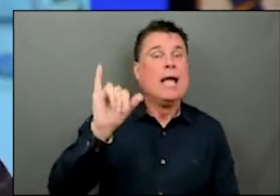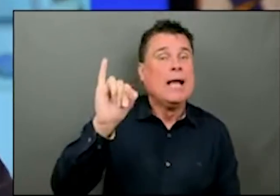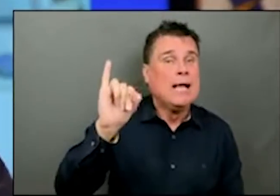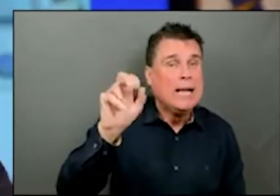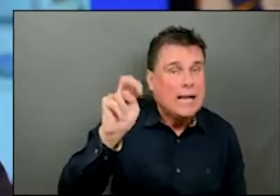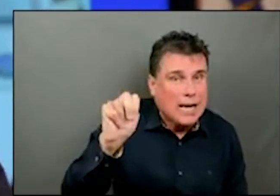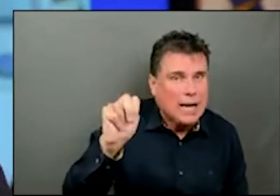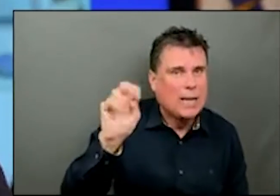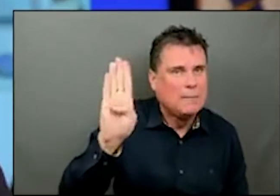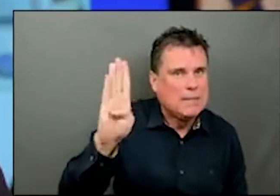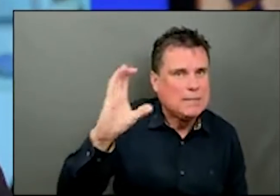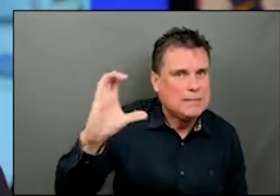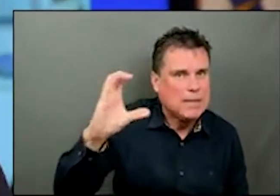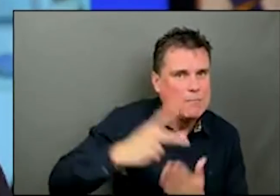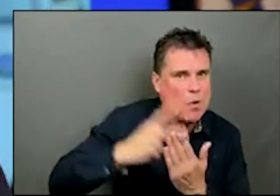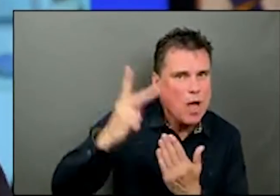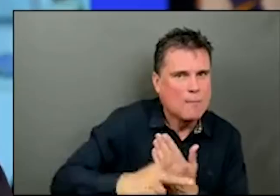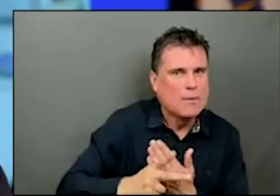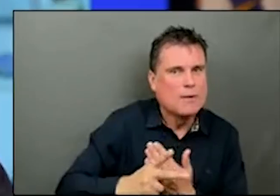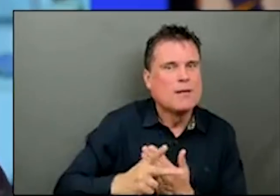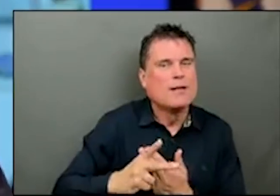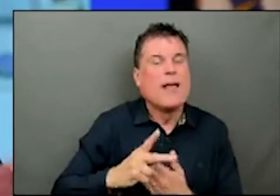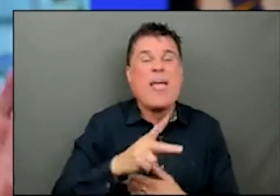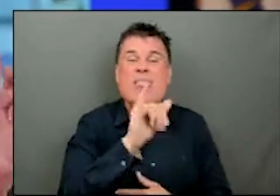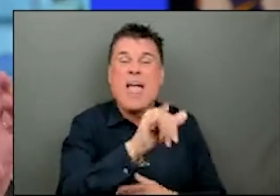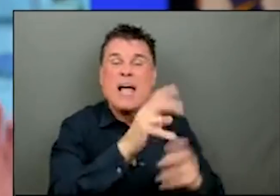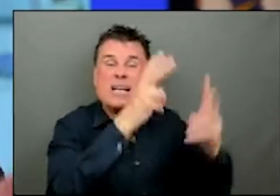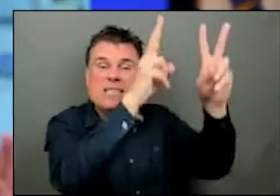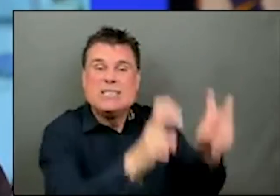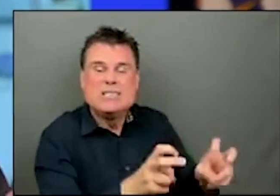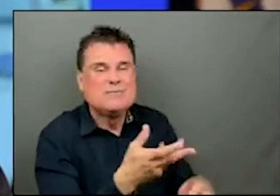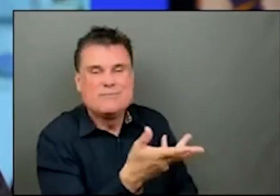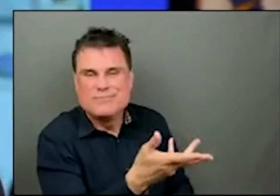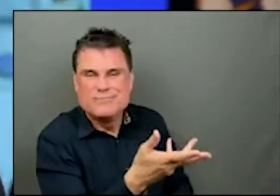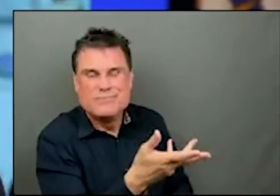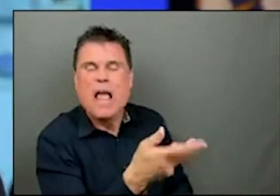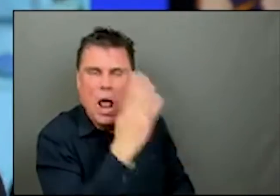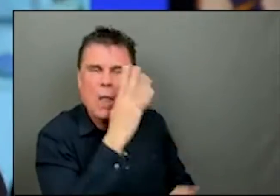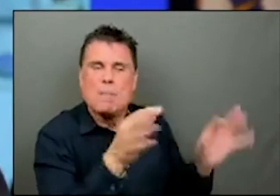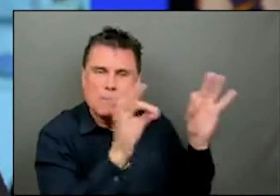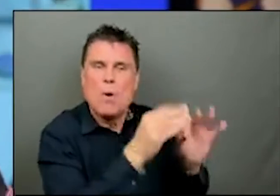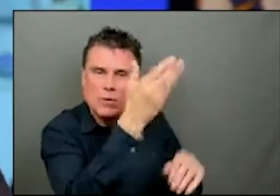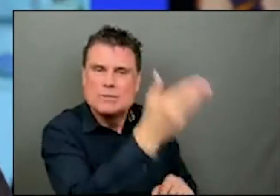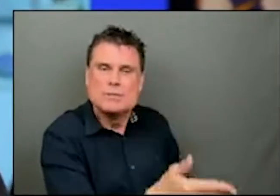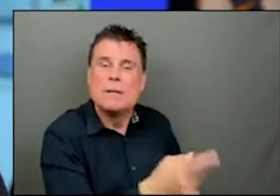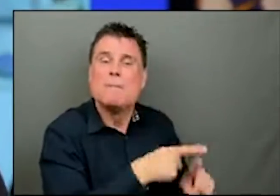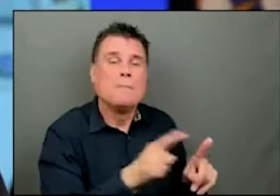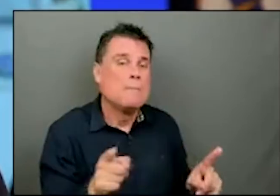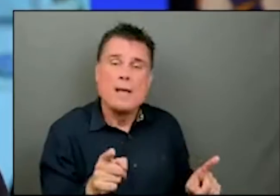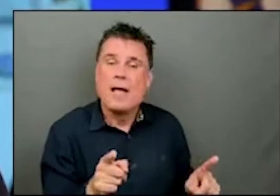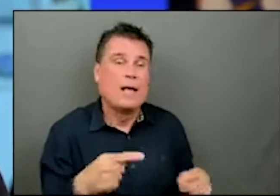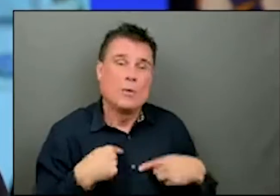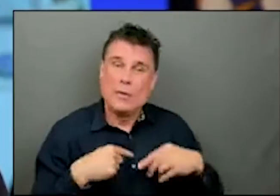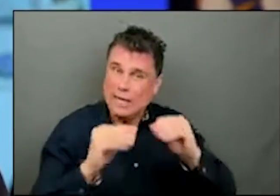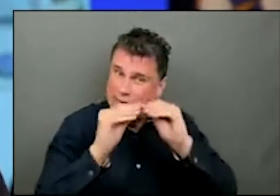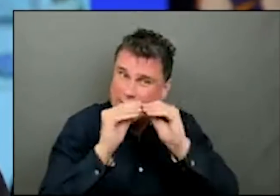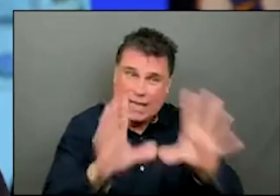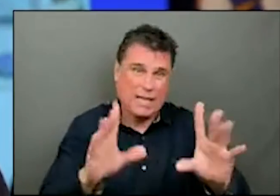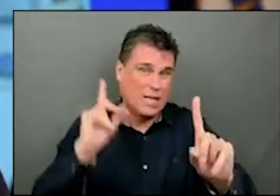about these issues. And I'm not suggesting that they're not important. But I think we've been pretty clear. I said last week,